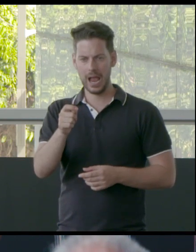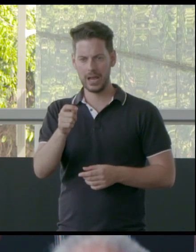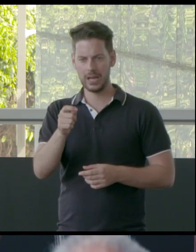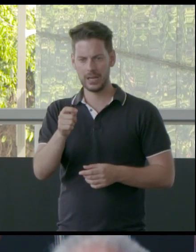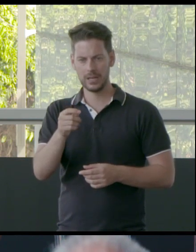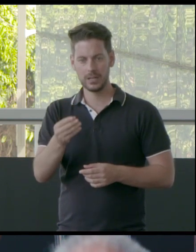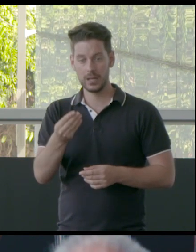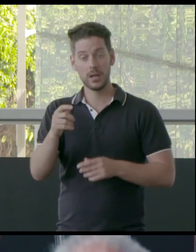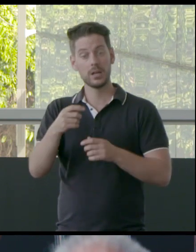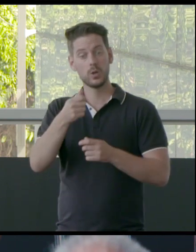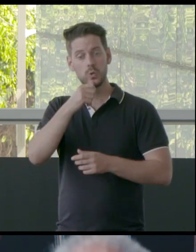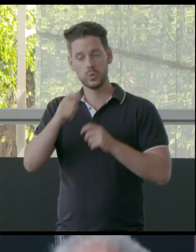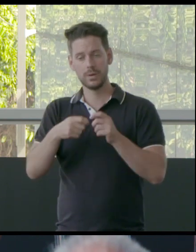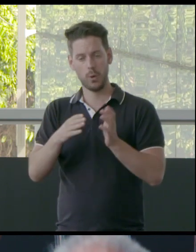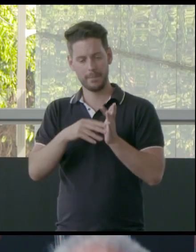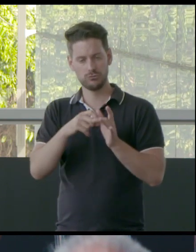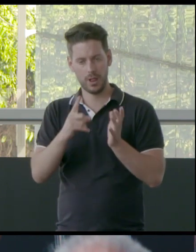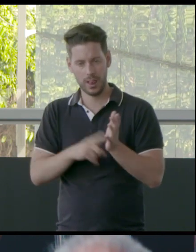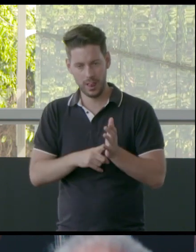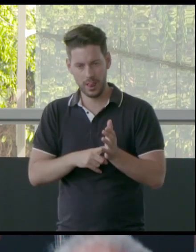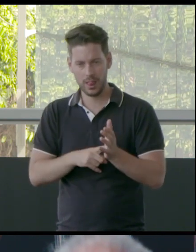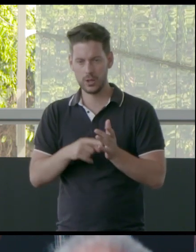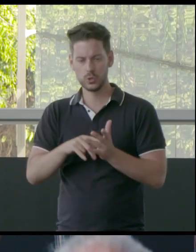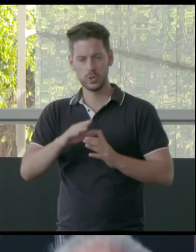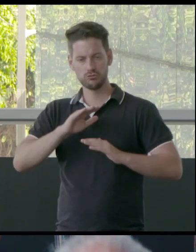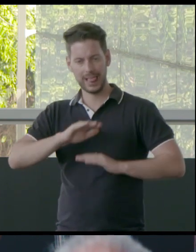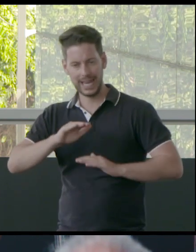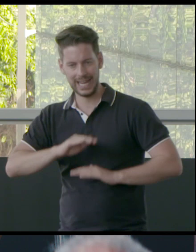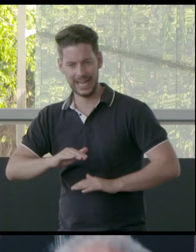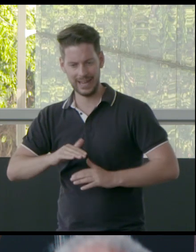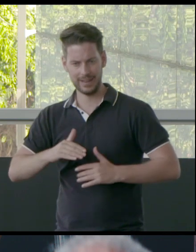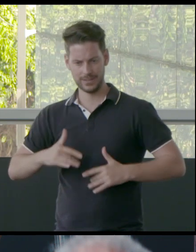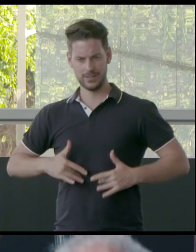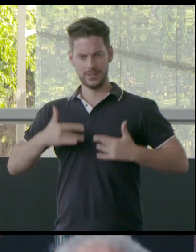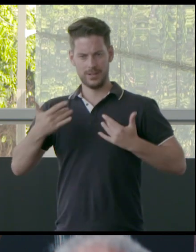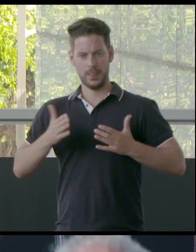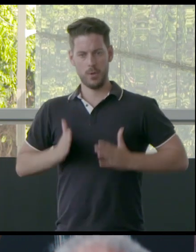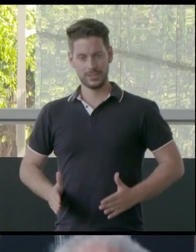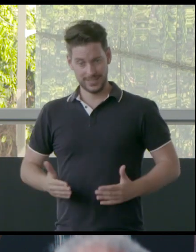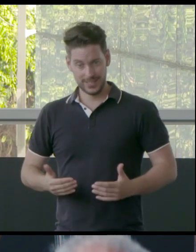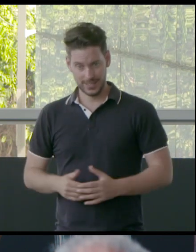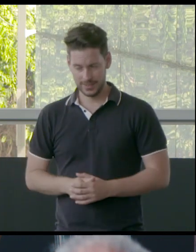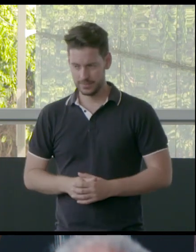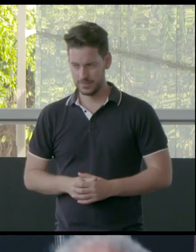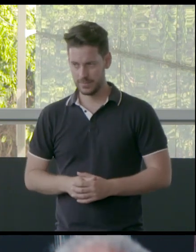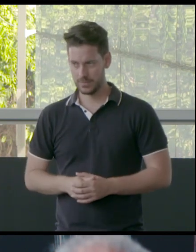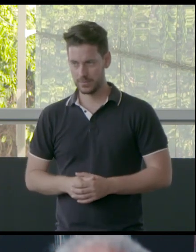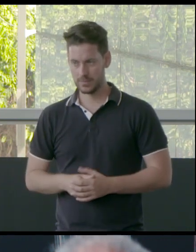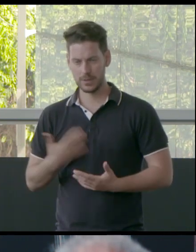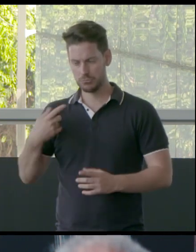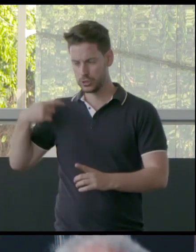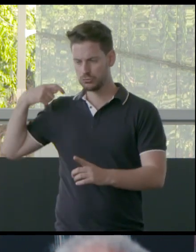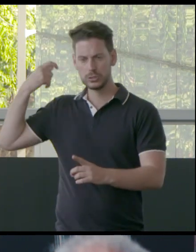content to relieve and revive the body. And in traditional practices,